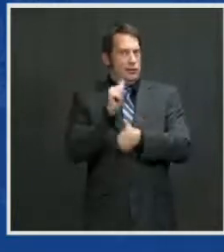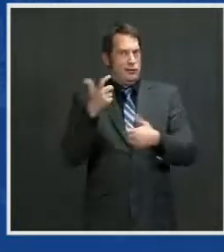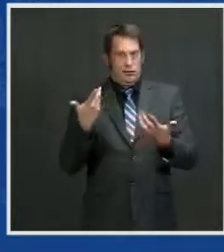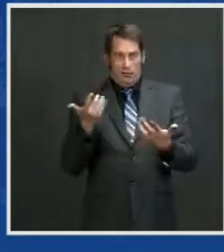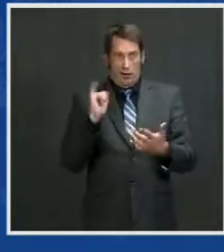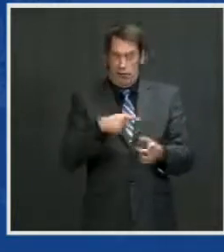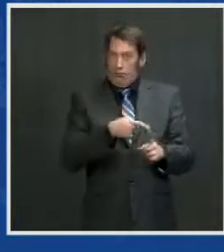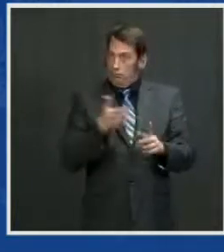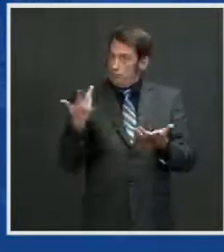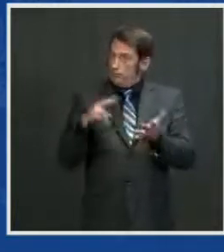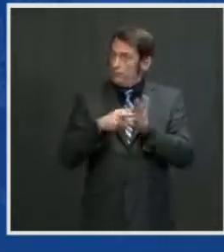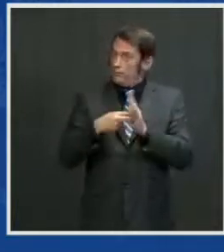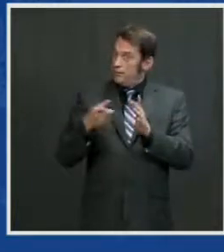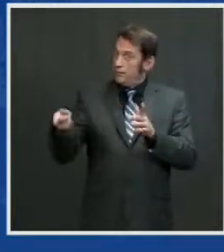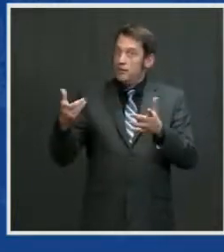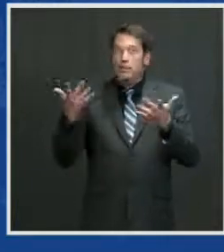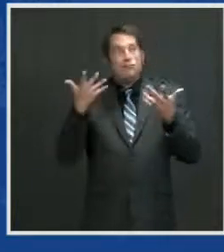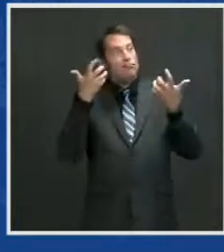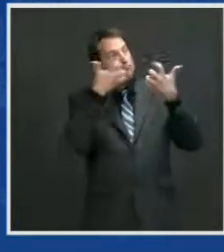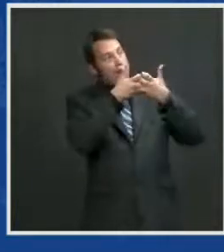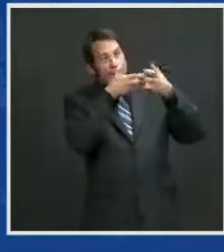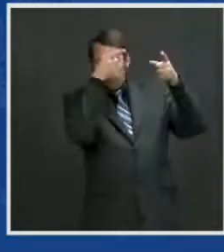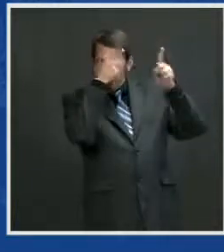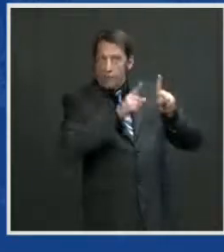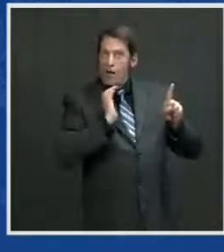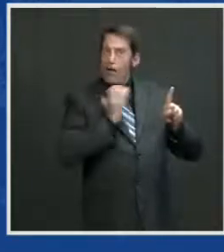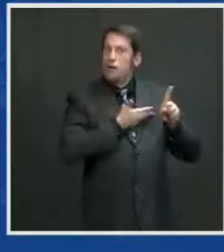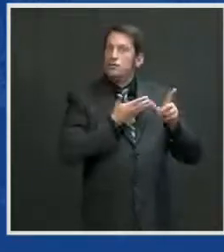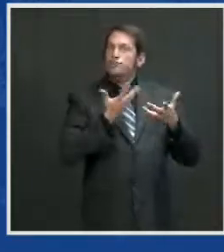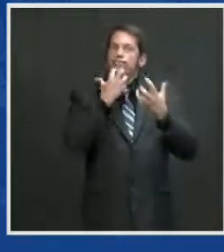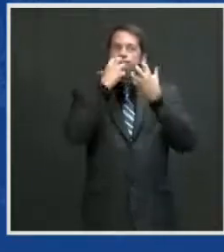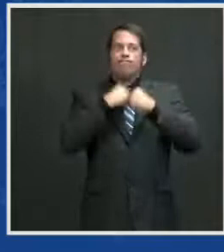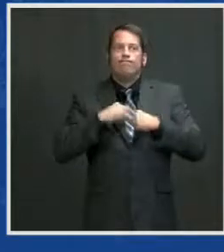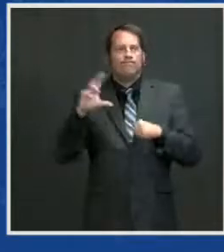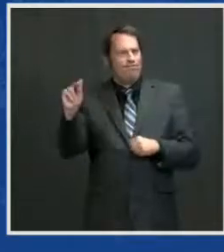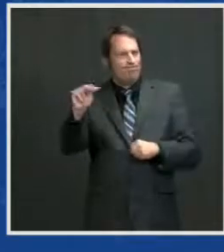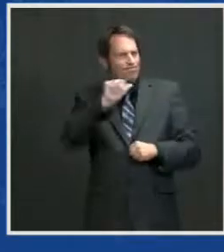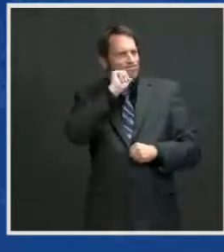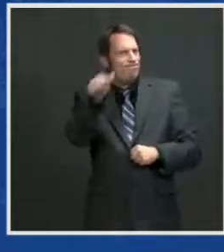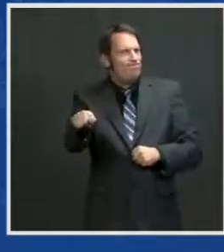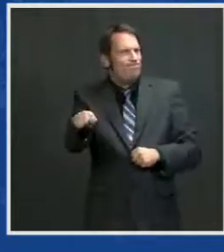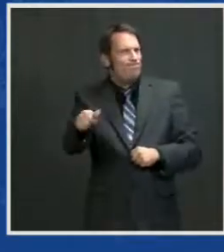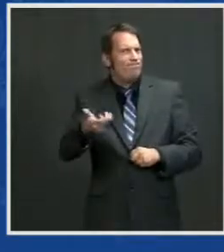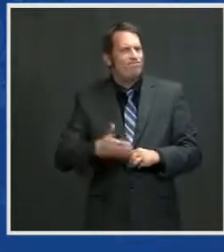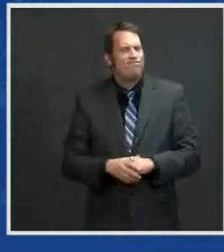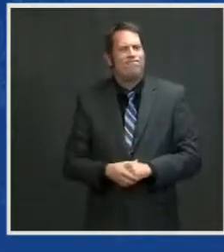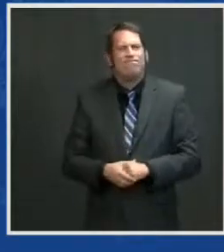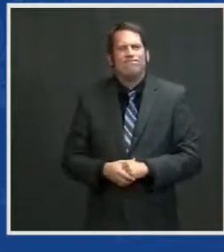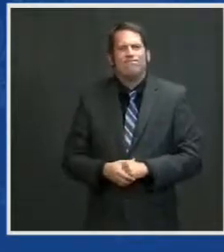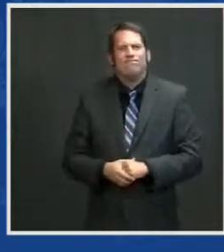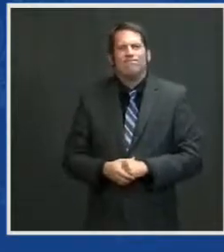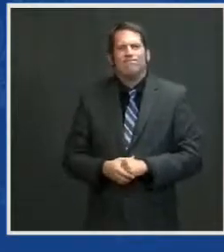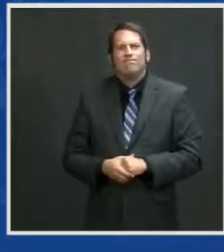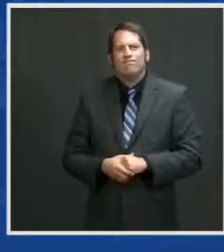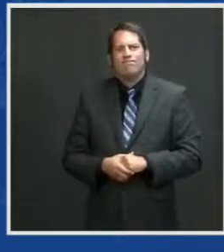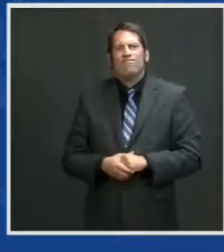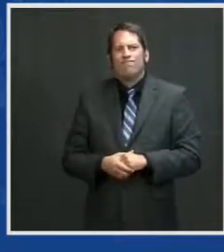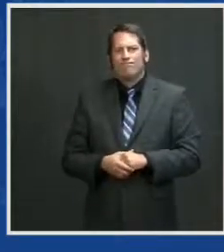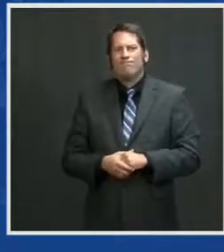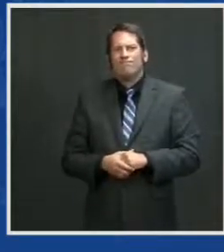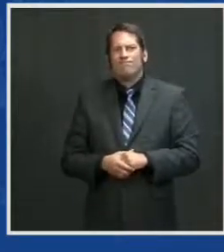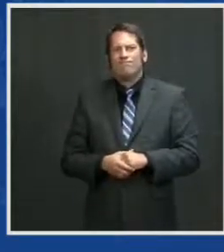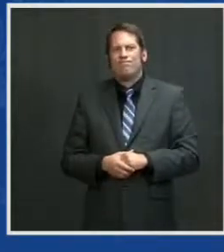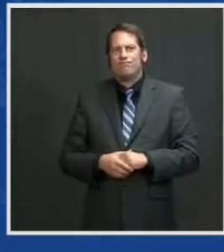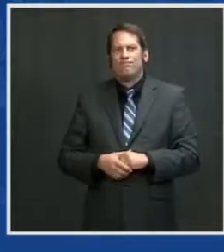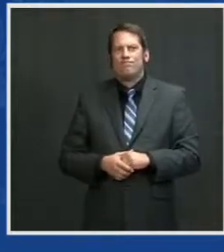These are all critical national security issues in 2021, and we're going to be driving this agenda together with our G7